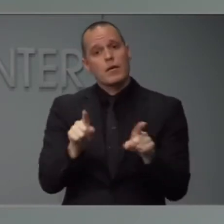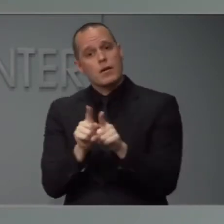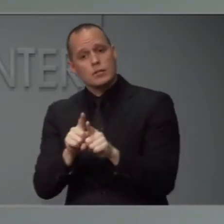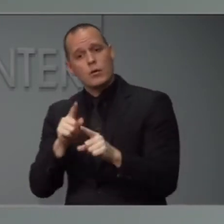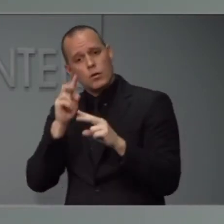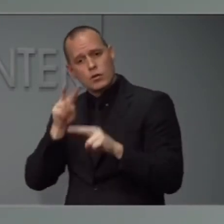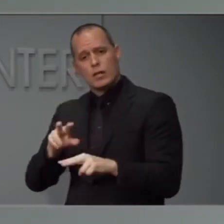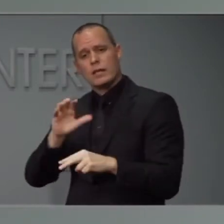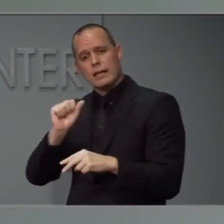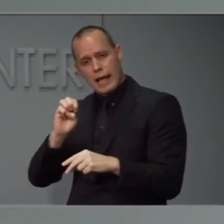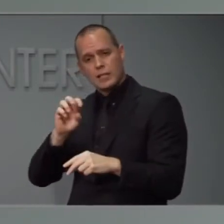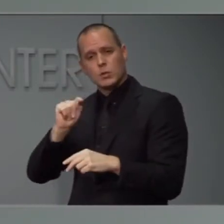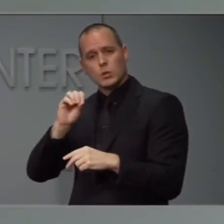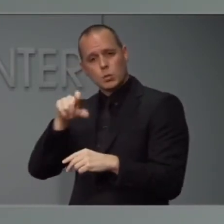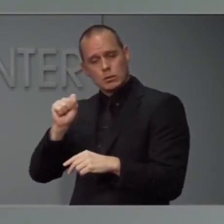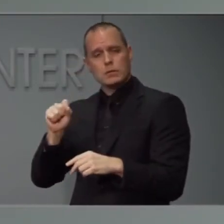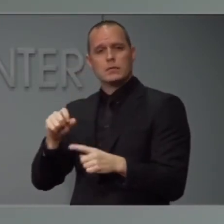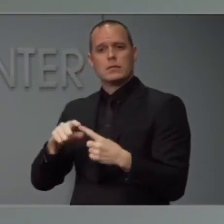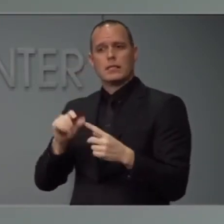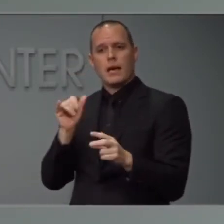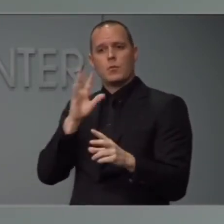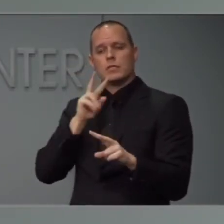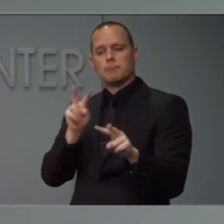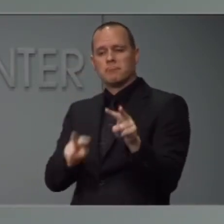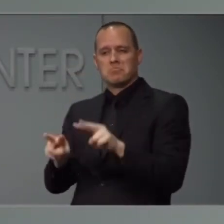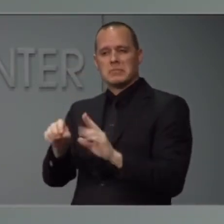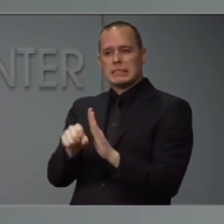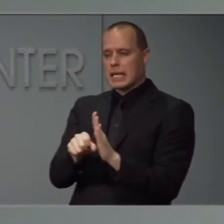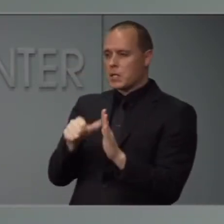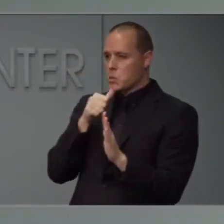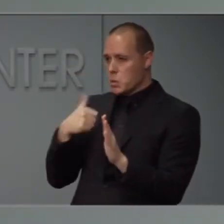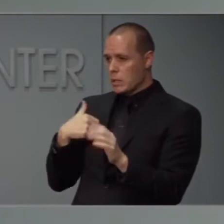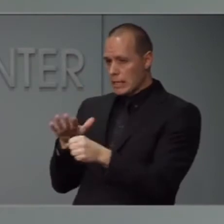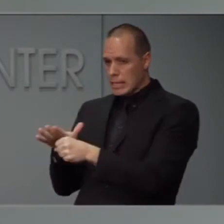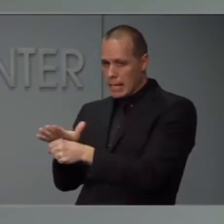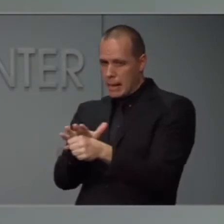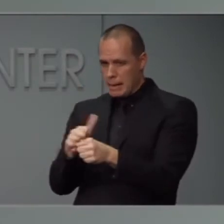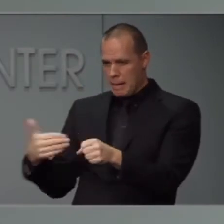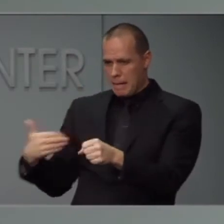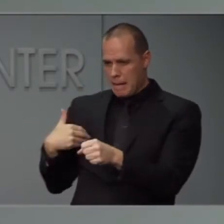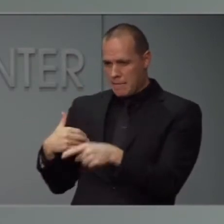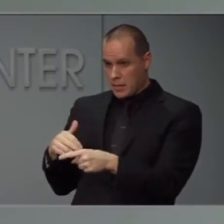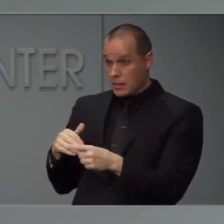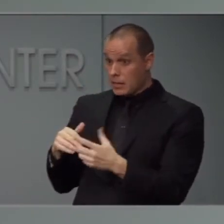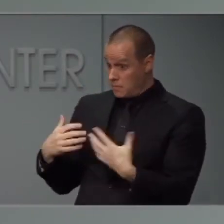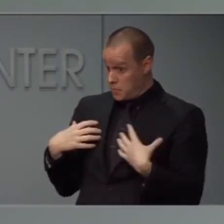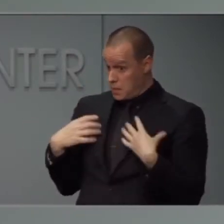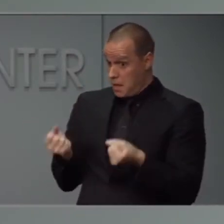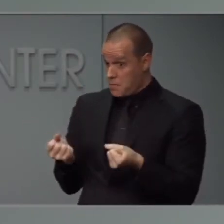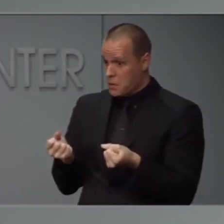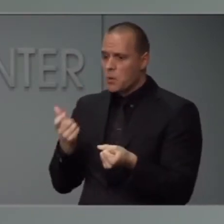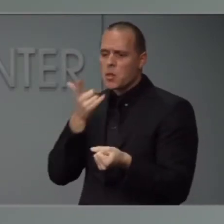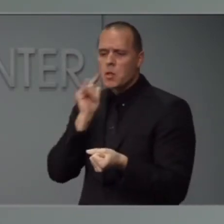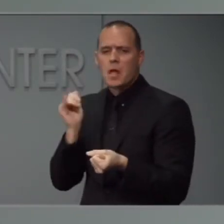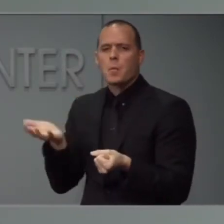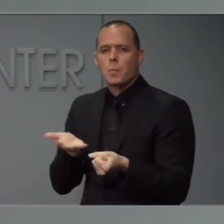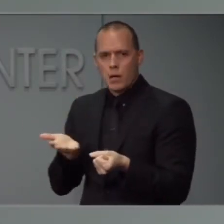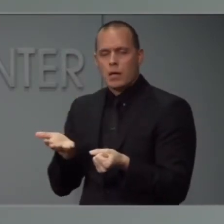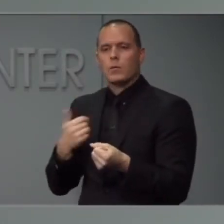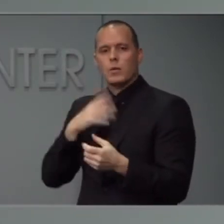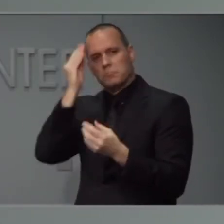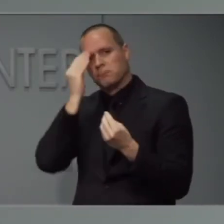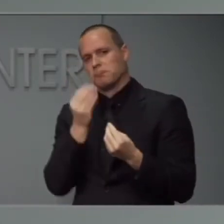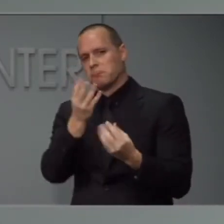the state in terms of who has COVID-19 and how are they recovering to understand are our tools